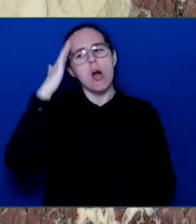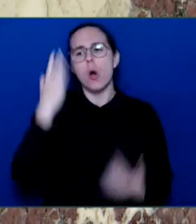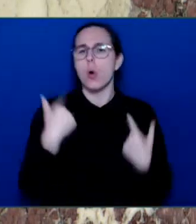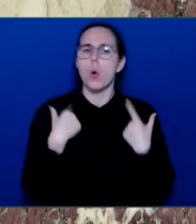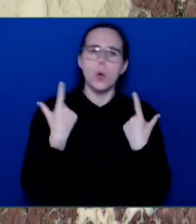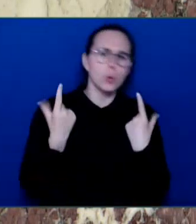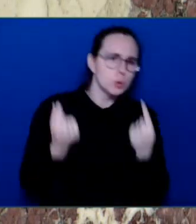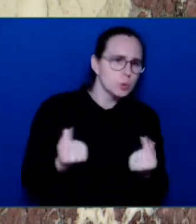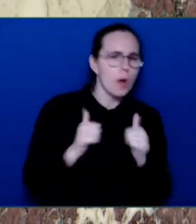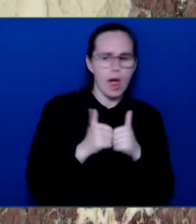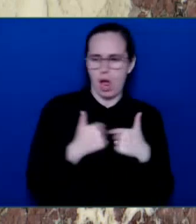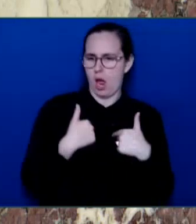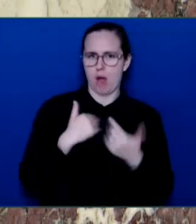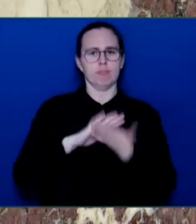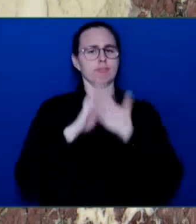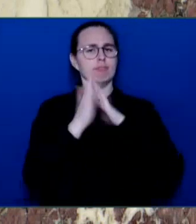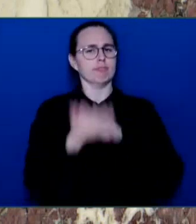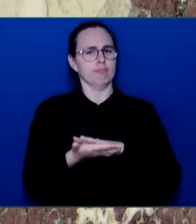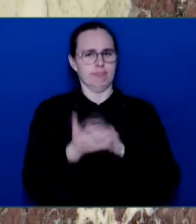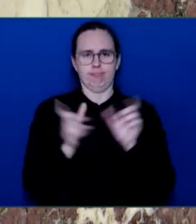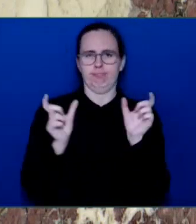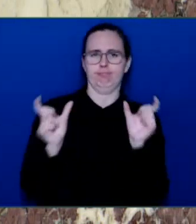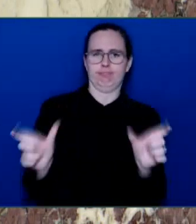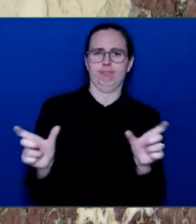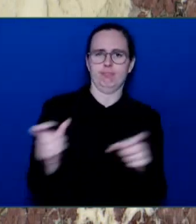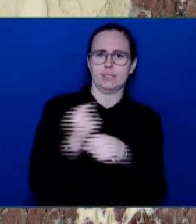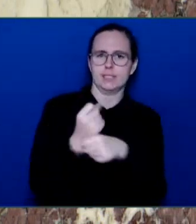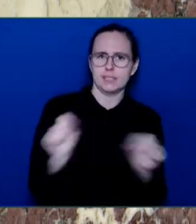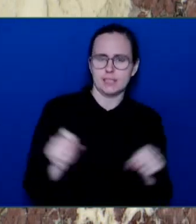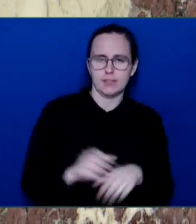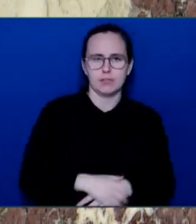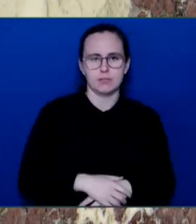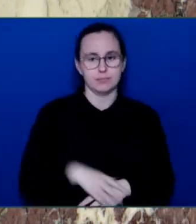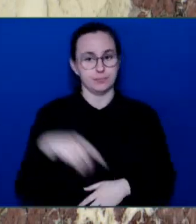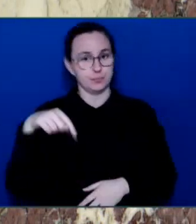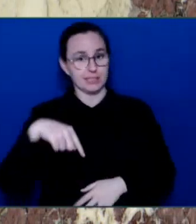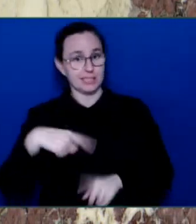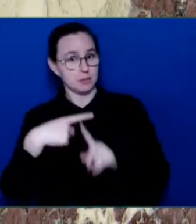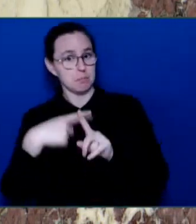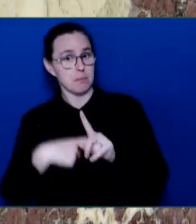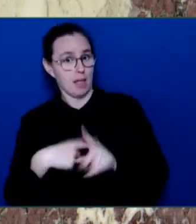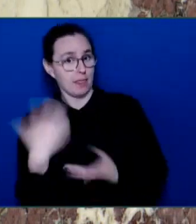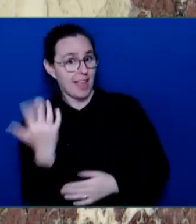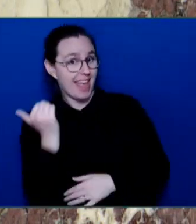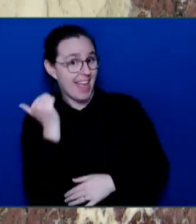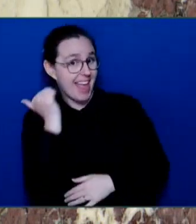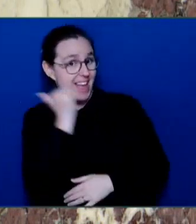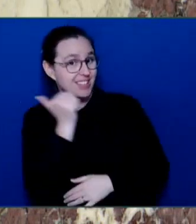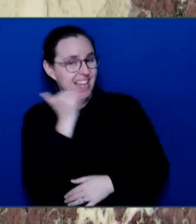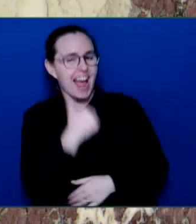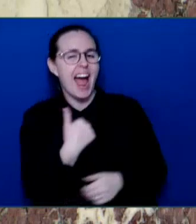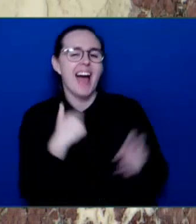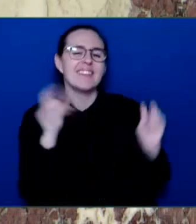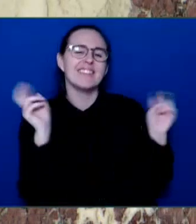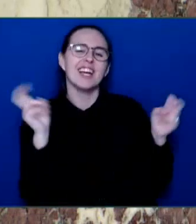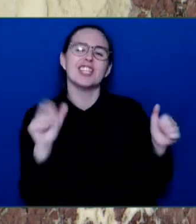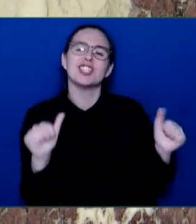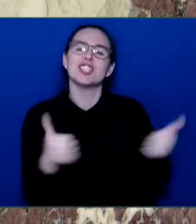British Columbians can participate in a daily online cybersecurity challenge for a chance to win a grand prize with every entry.